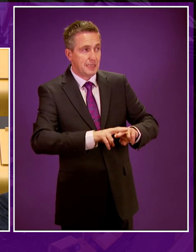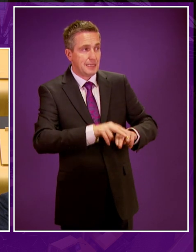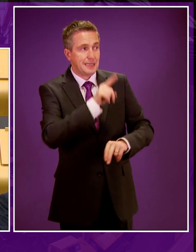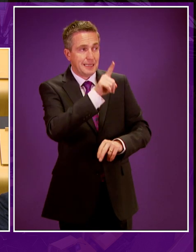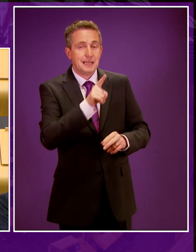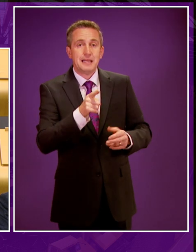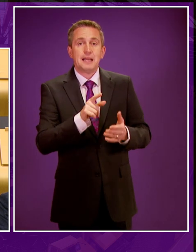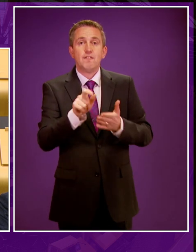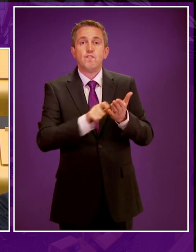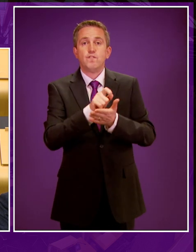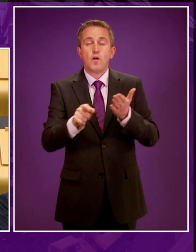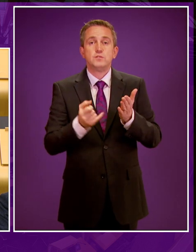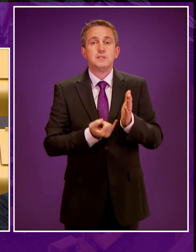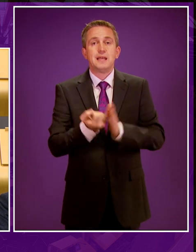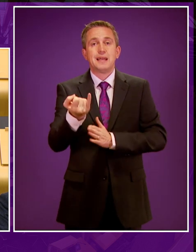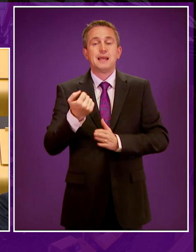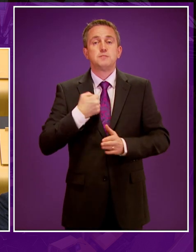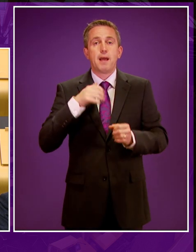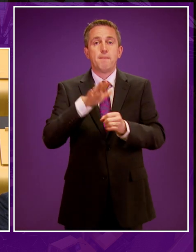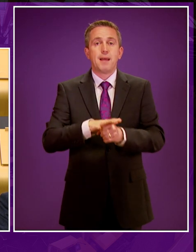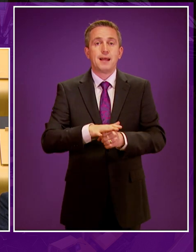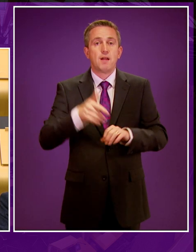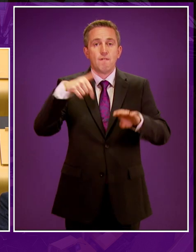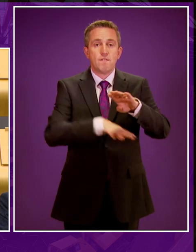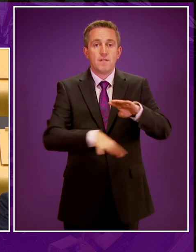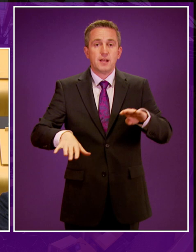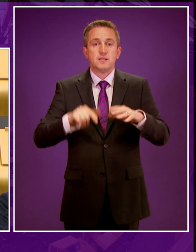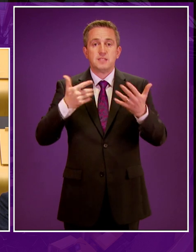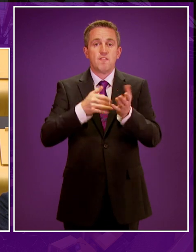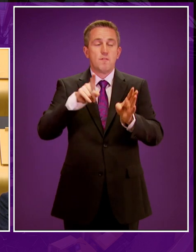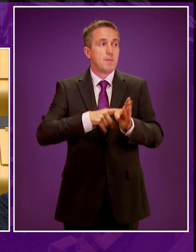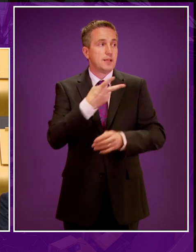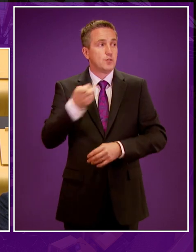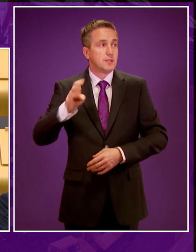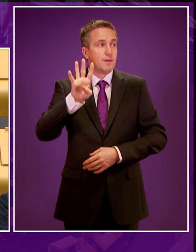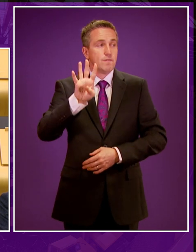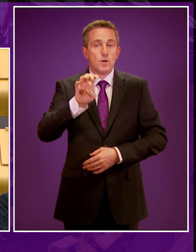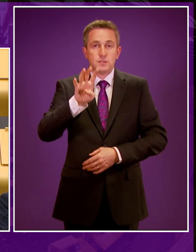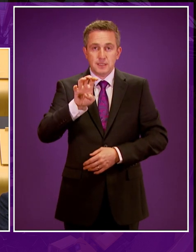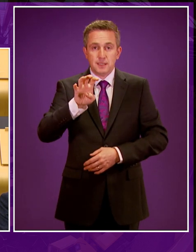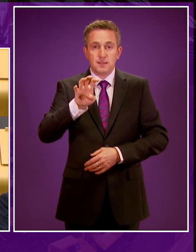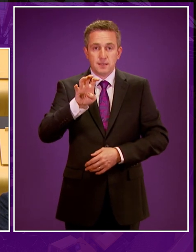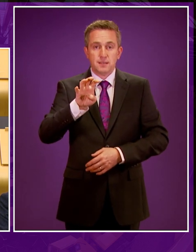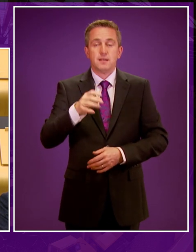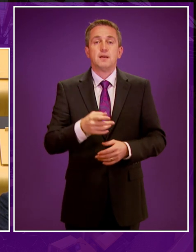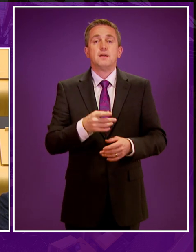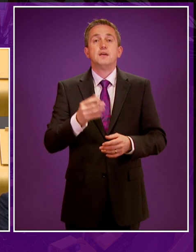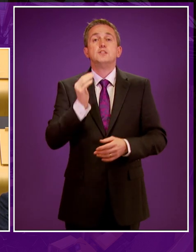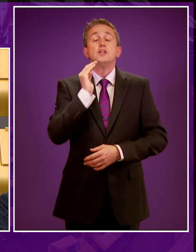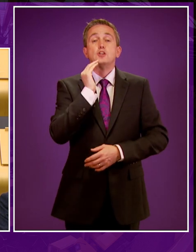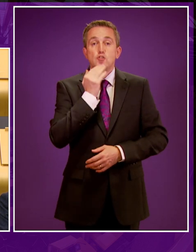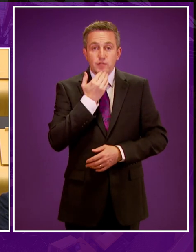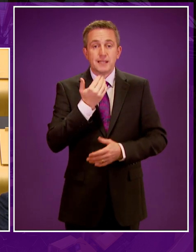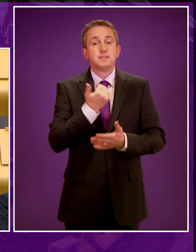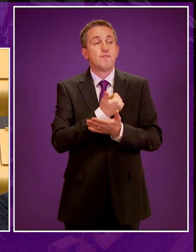against my motion calling for a ban on fracking on the 7th of May 2014. Presiding Officer, Greens have